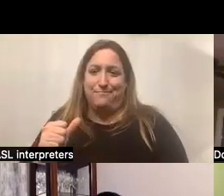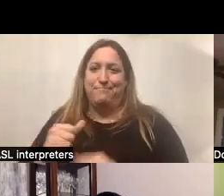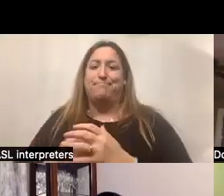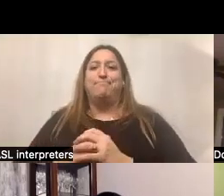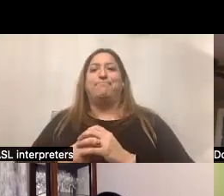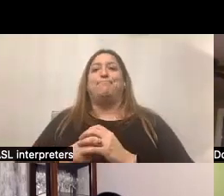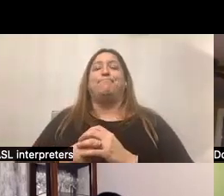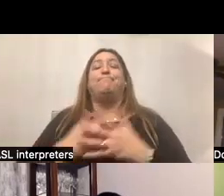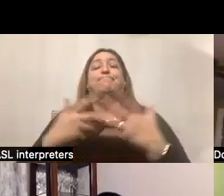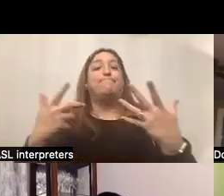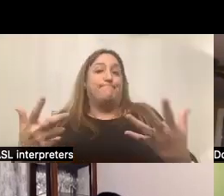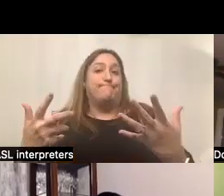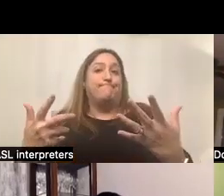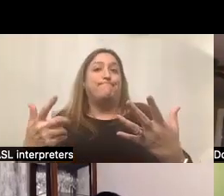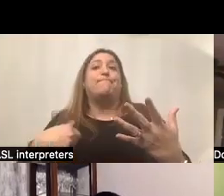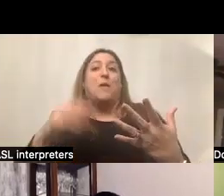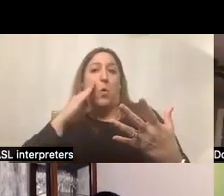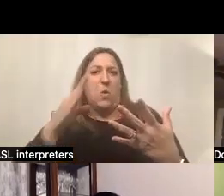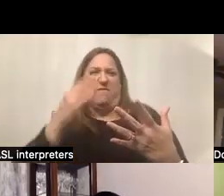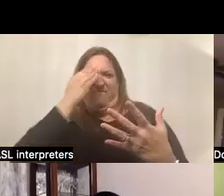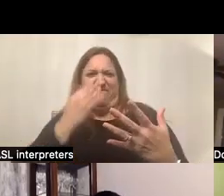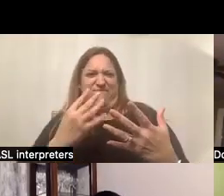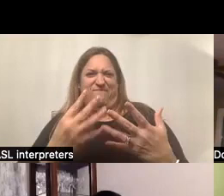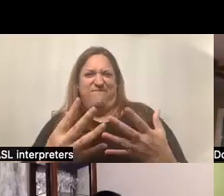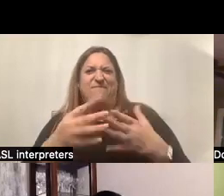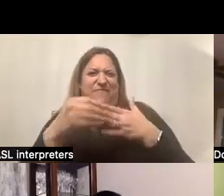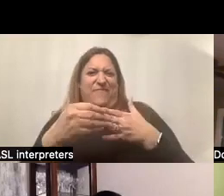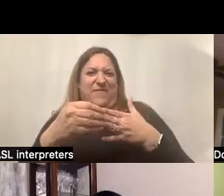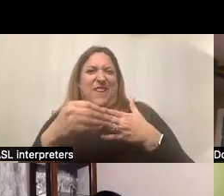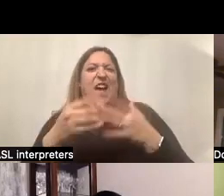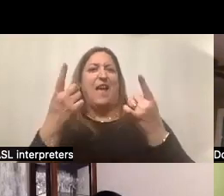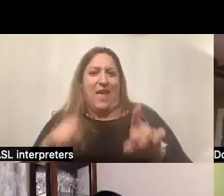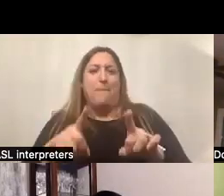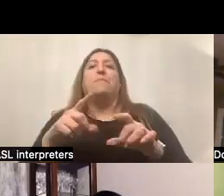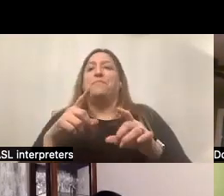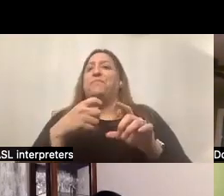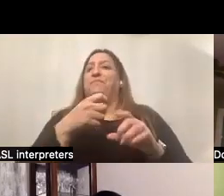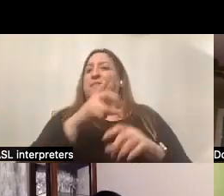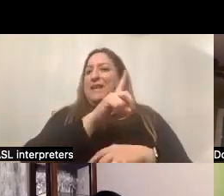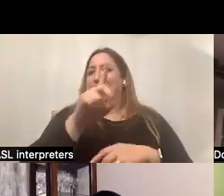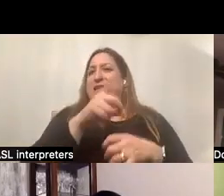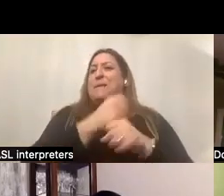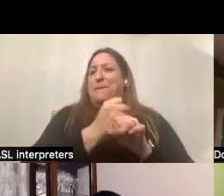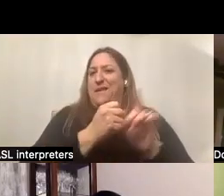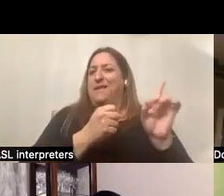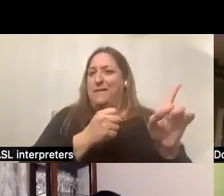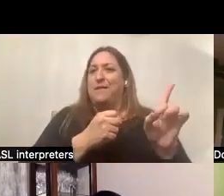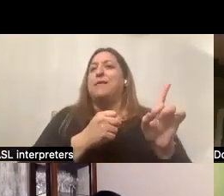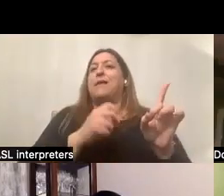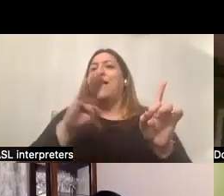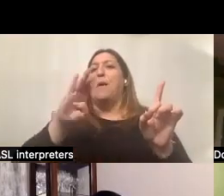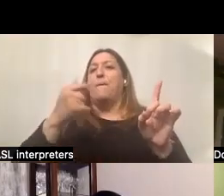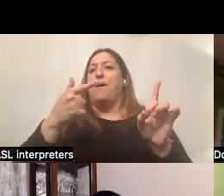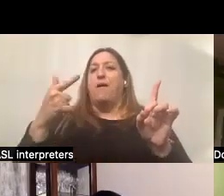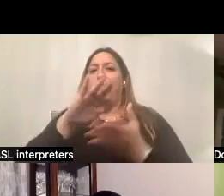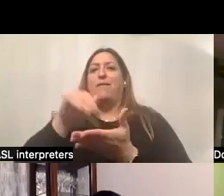So I'm going to put a plug in here for a guide that was produced by, by DDD and the Boggs Center entitled